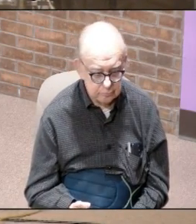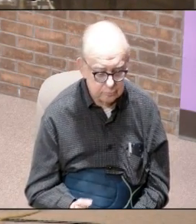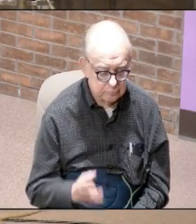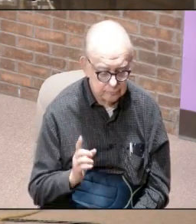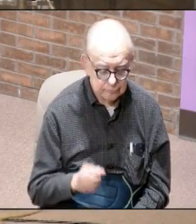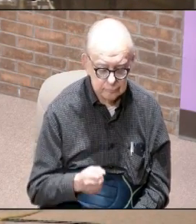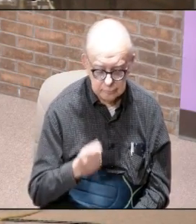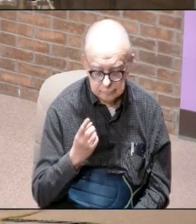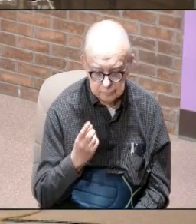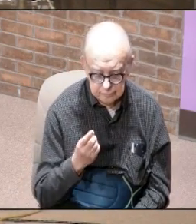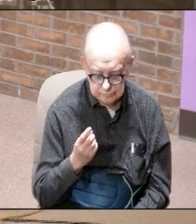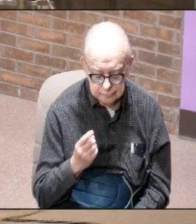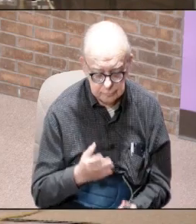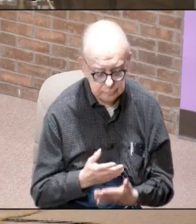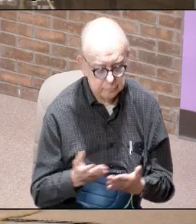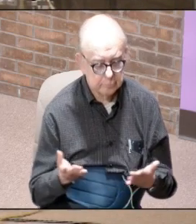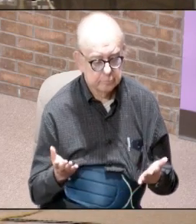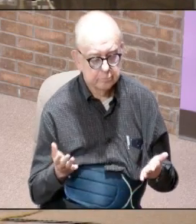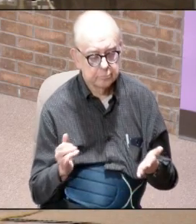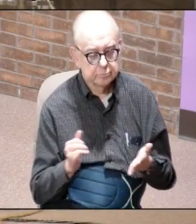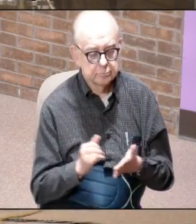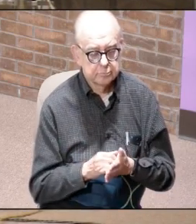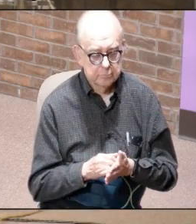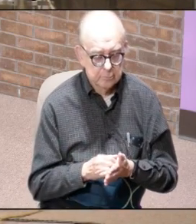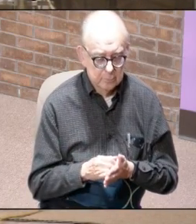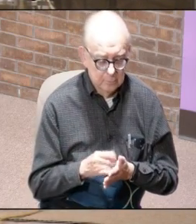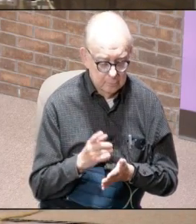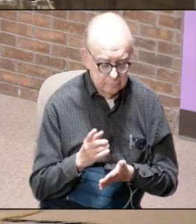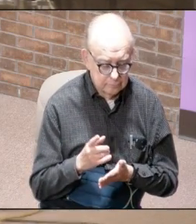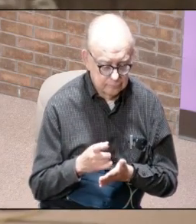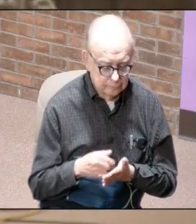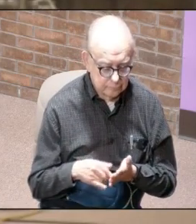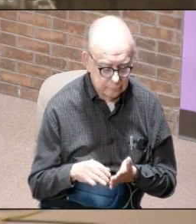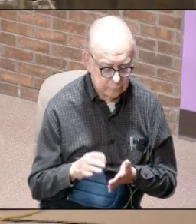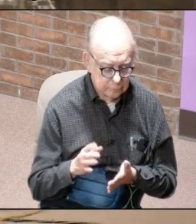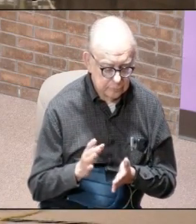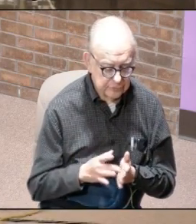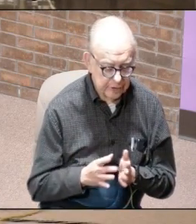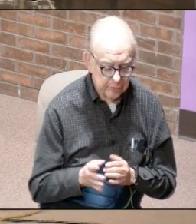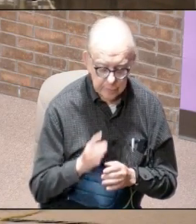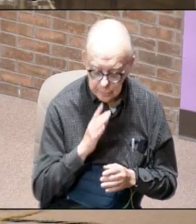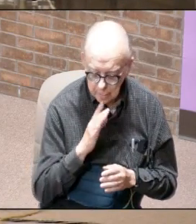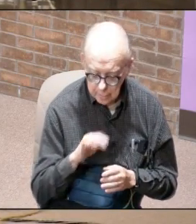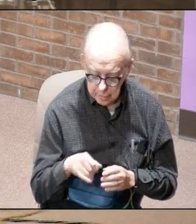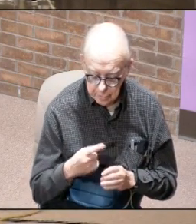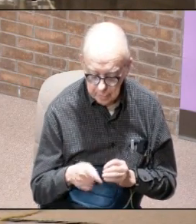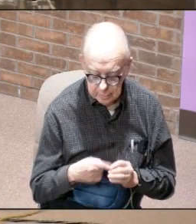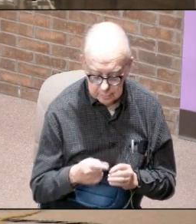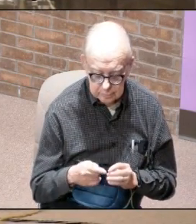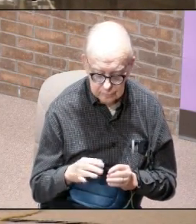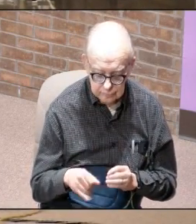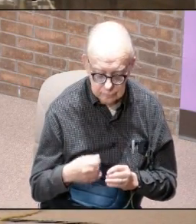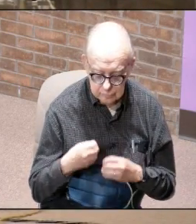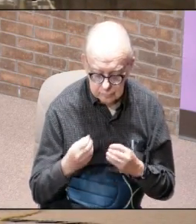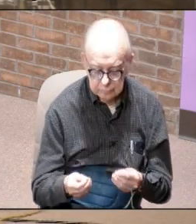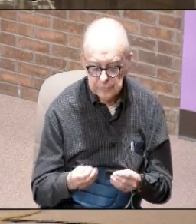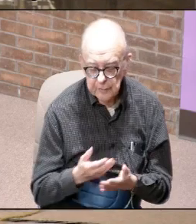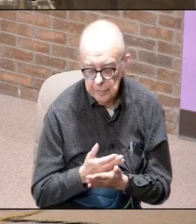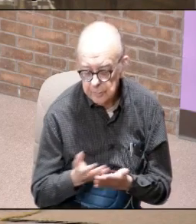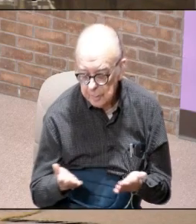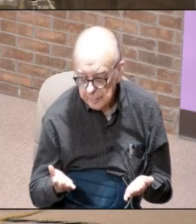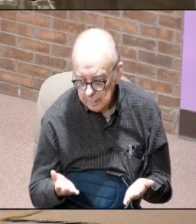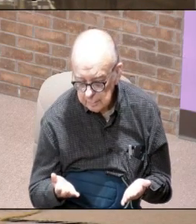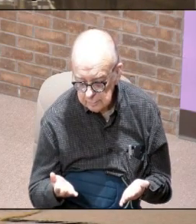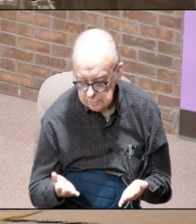you need to understand something and this is what he was talking to John about that John I'm going to give you something